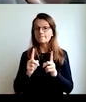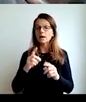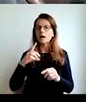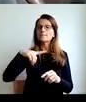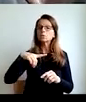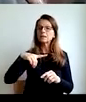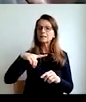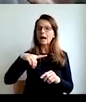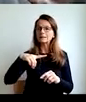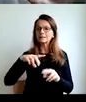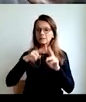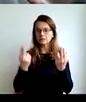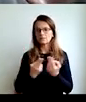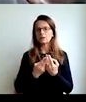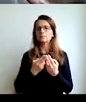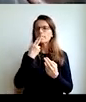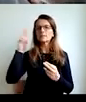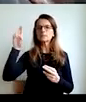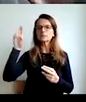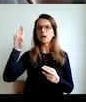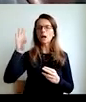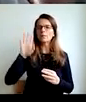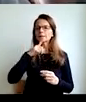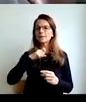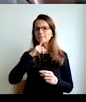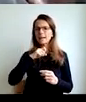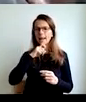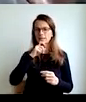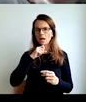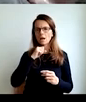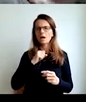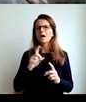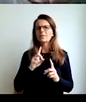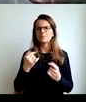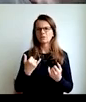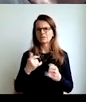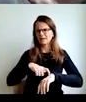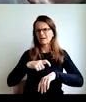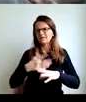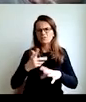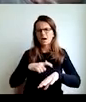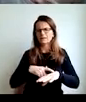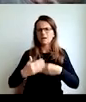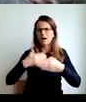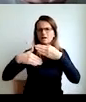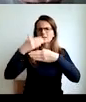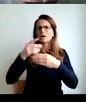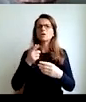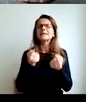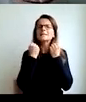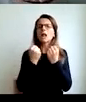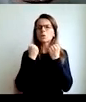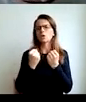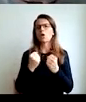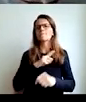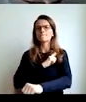puritan world is built on suffering. I will not discuss the purist